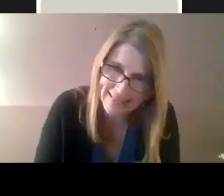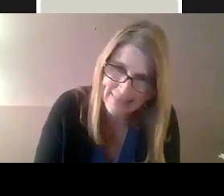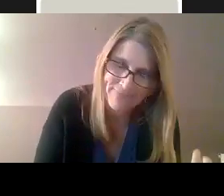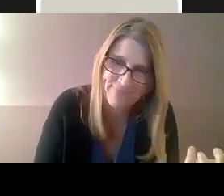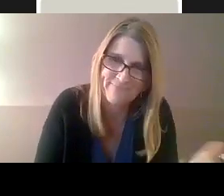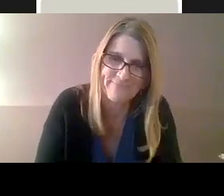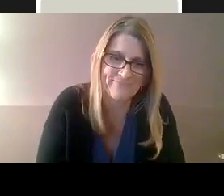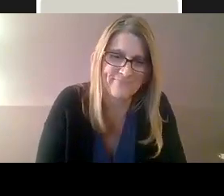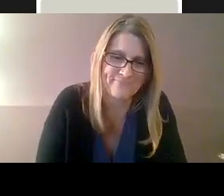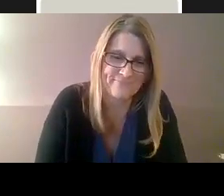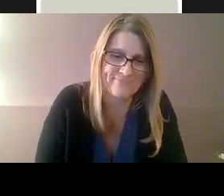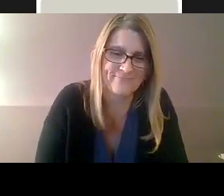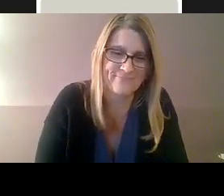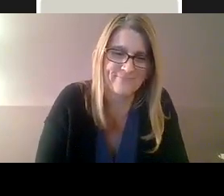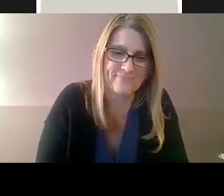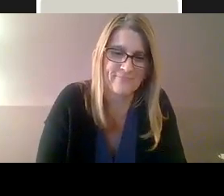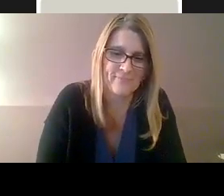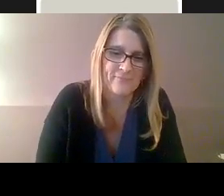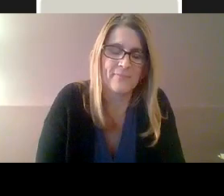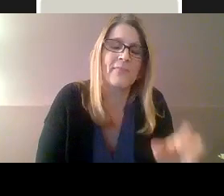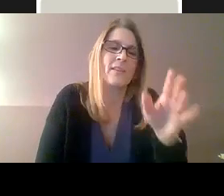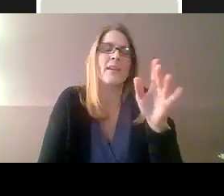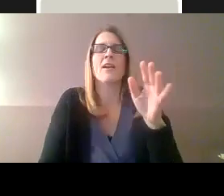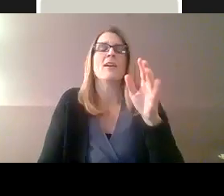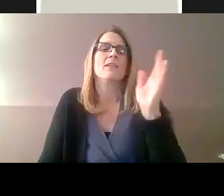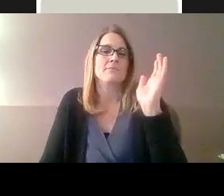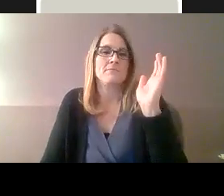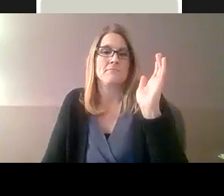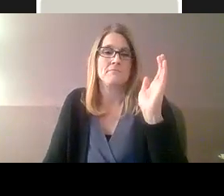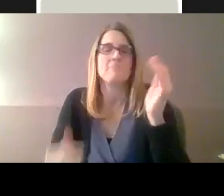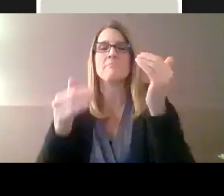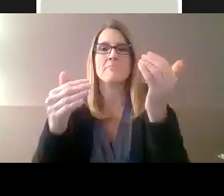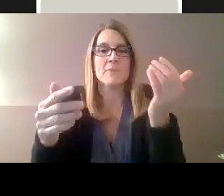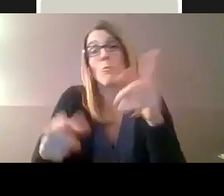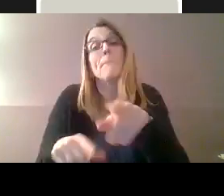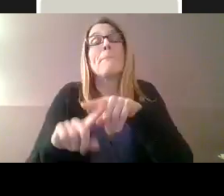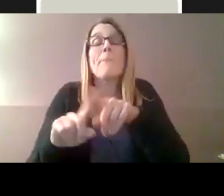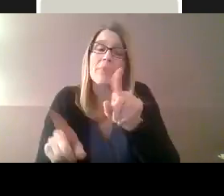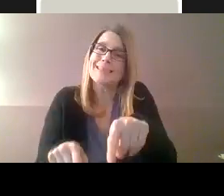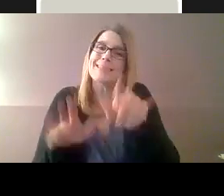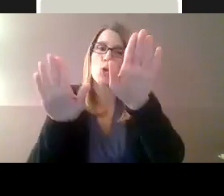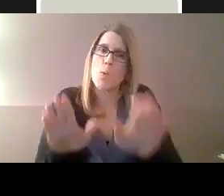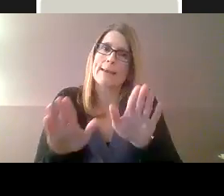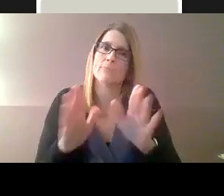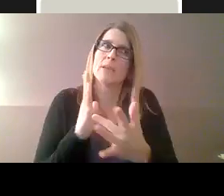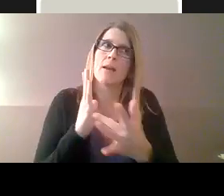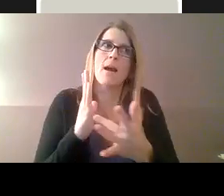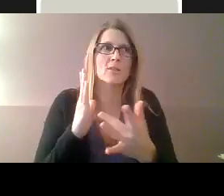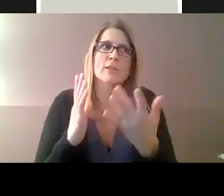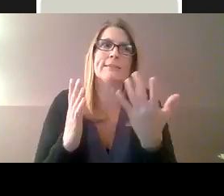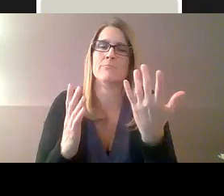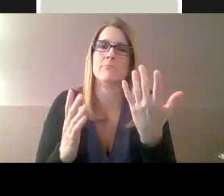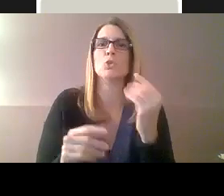communication might not work, especially if an individual has a dual hearing and vision loss.